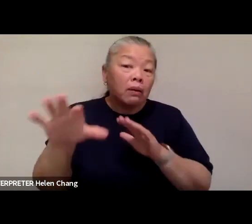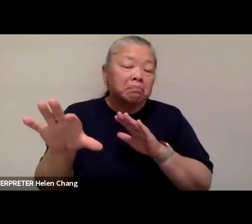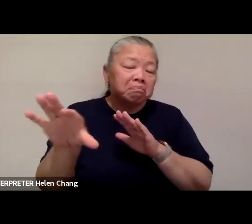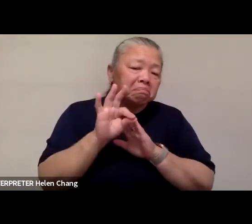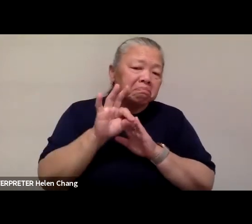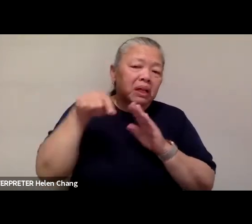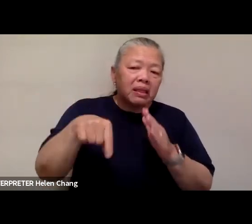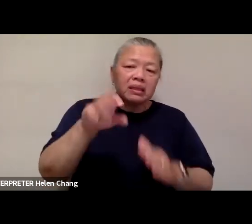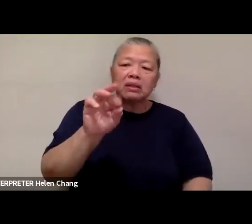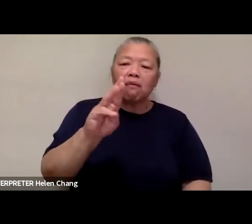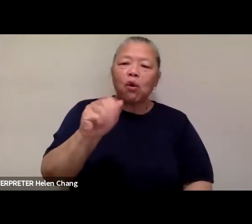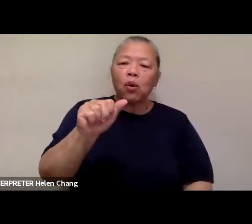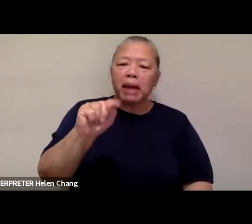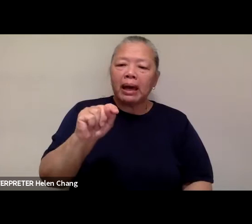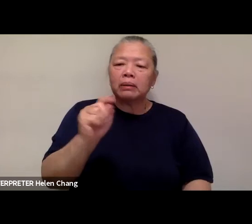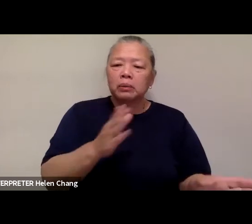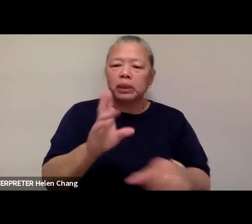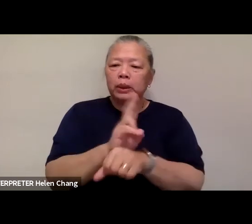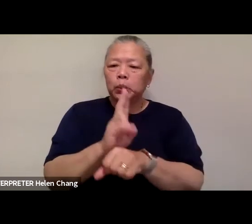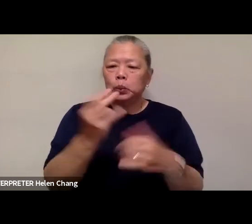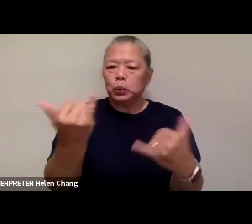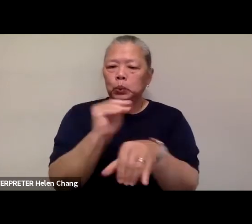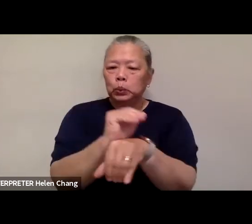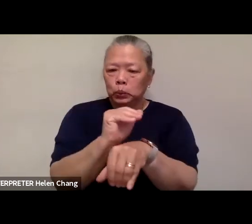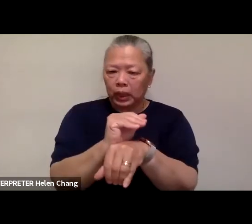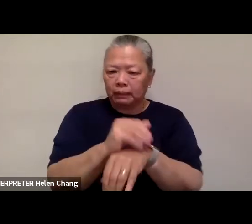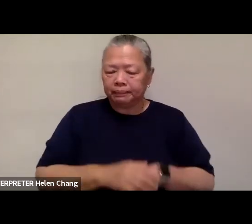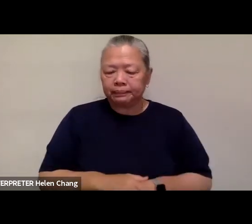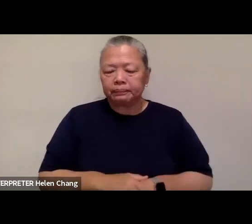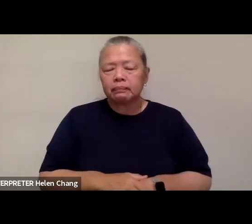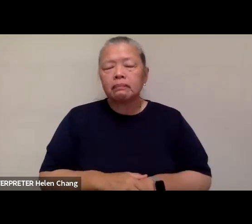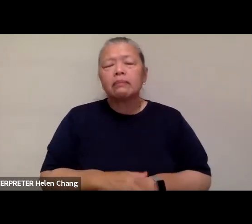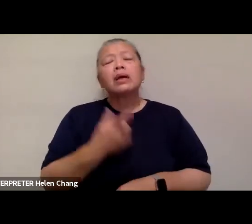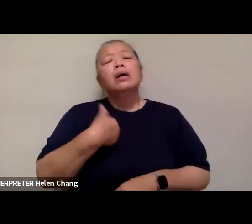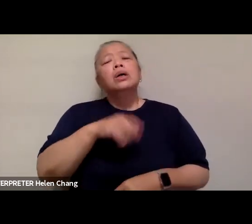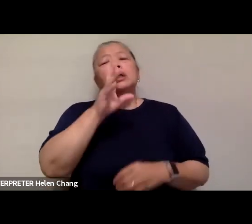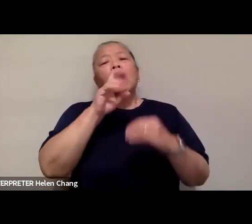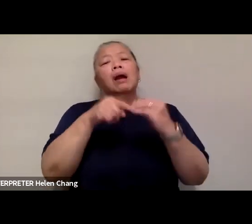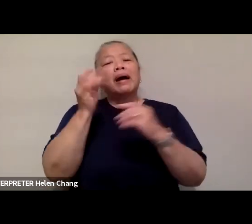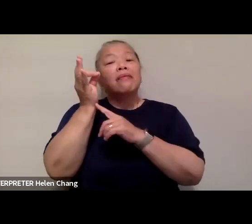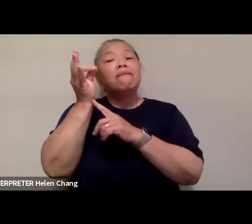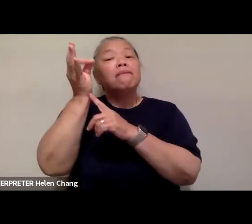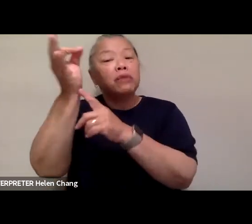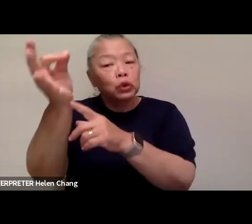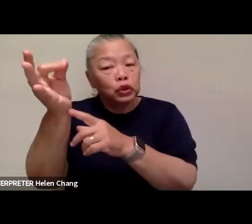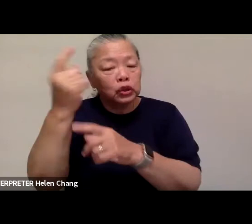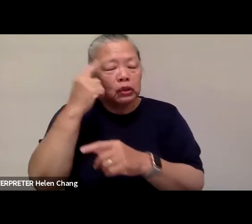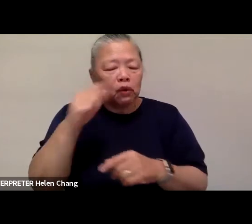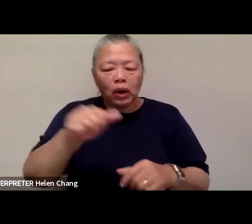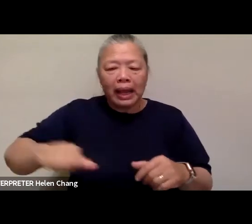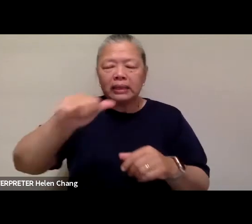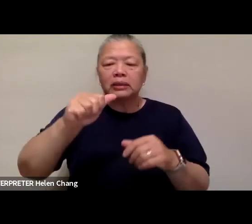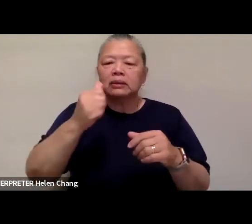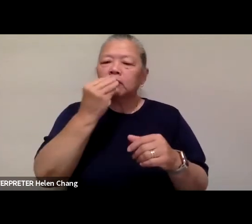will be using this evening. Simone we are talking about the future of Asian food in America,